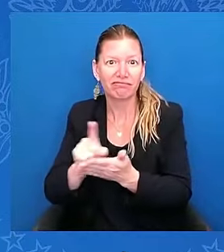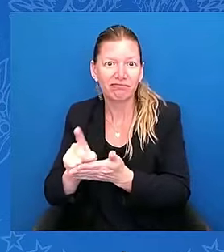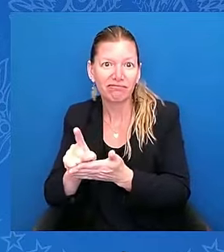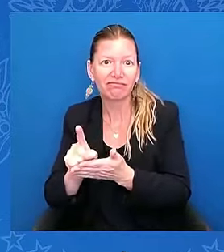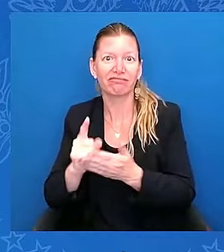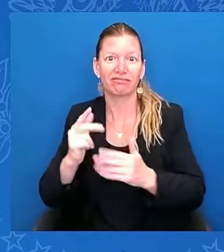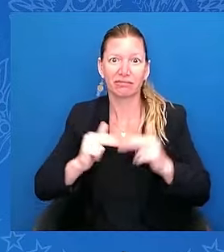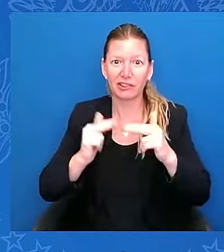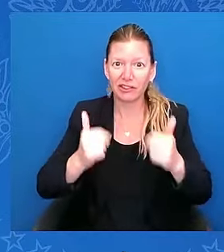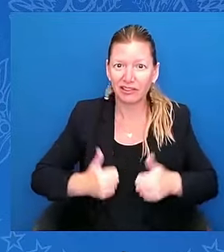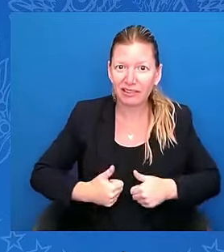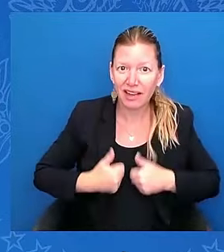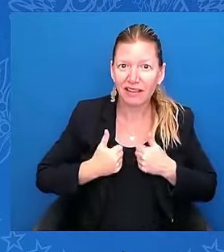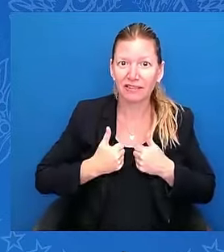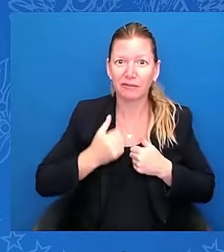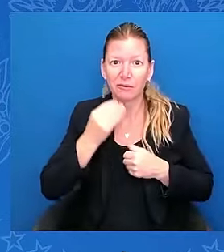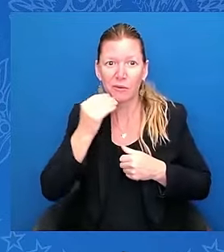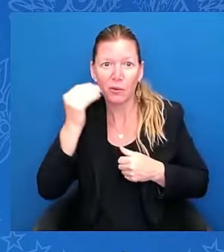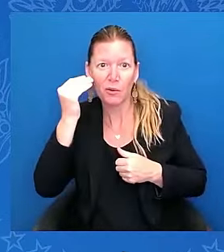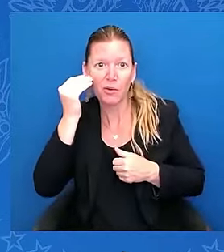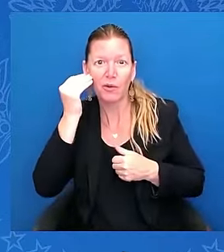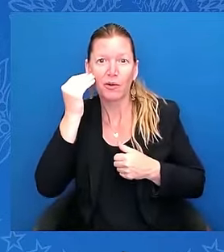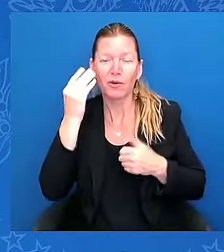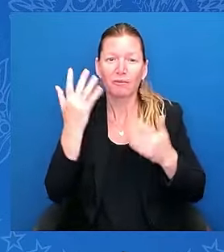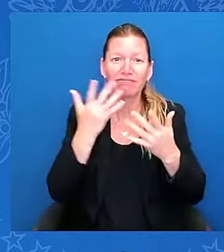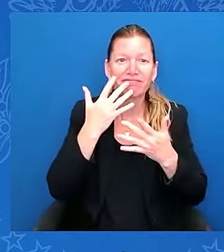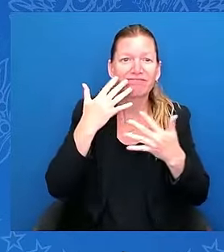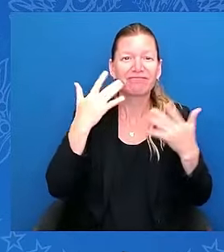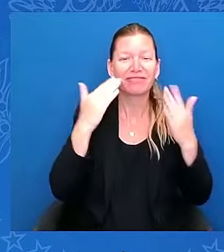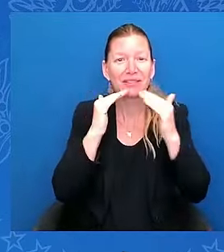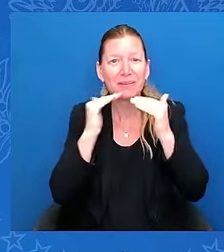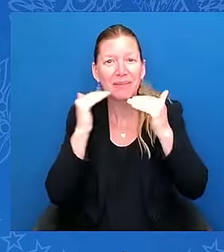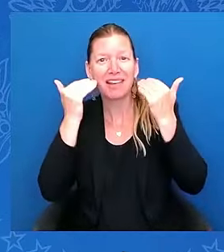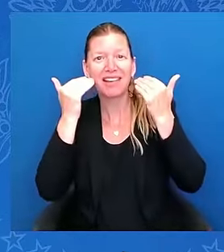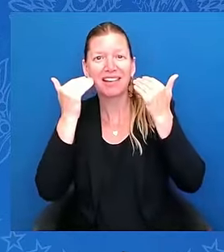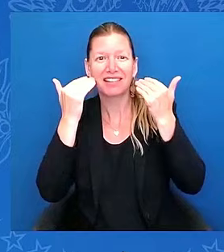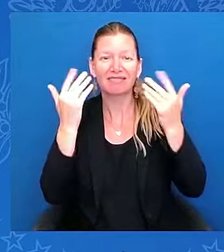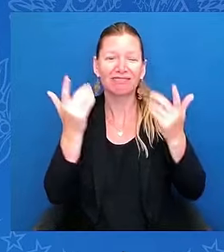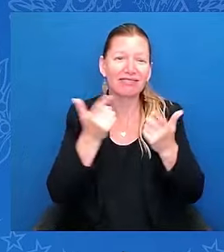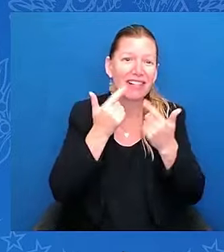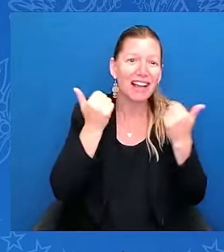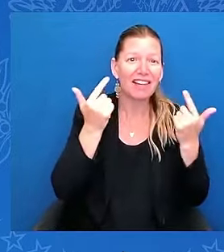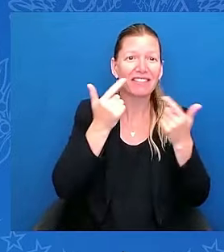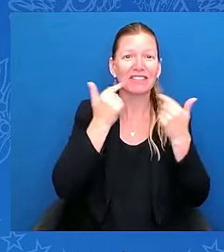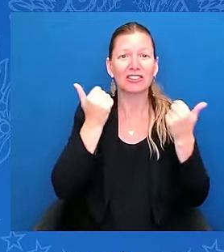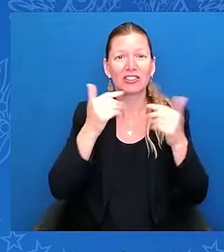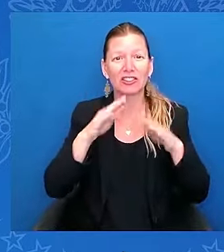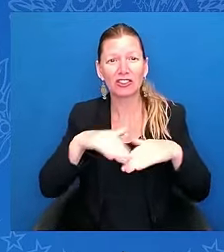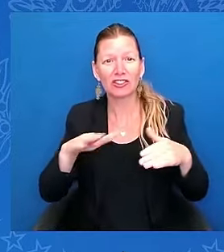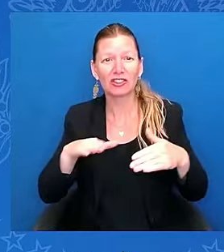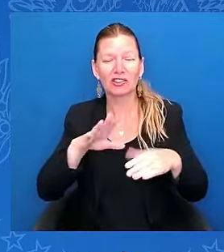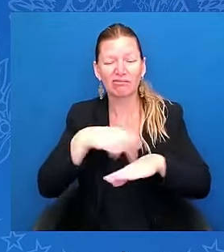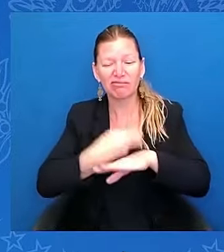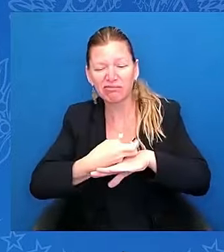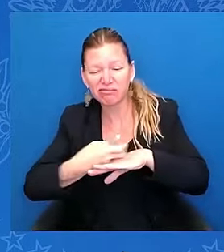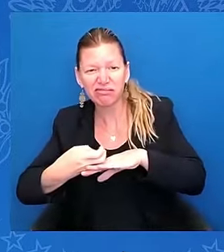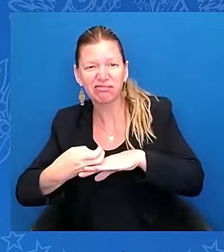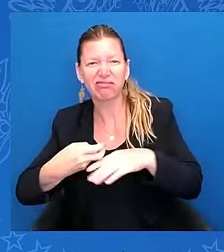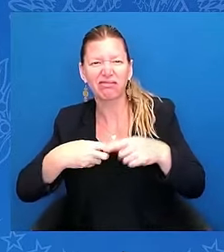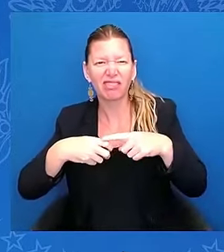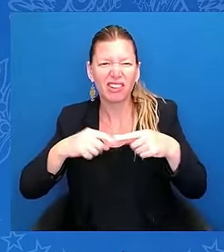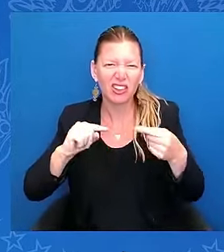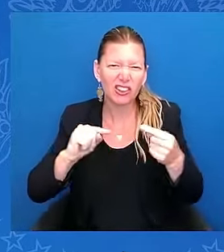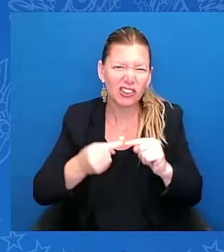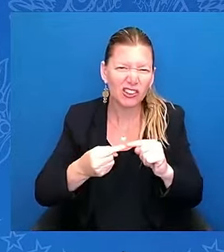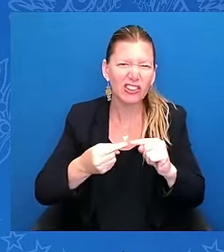faces, with laughter and skinned knees, with PTA meetings and soccer practice. You go to the school